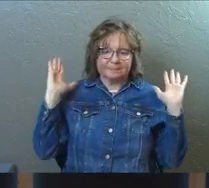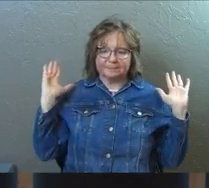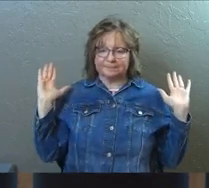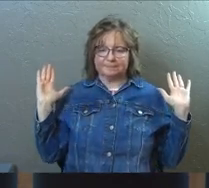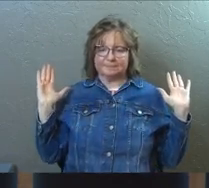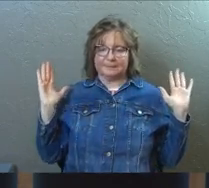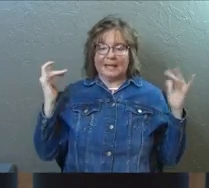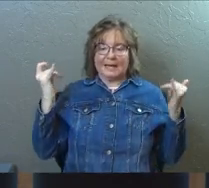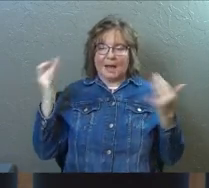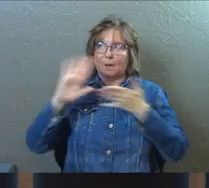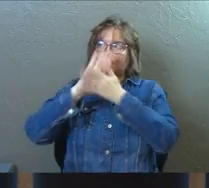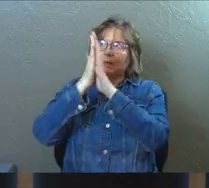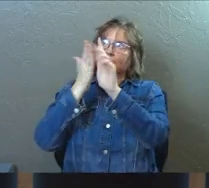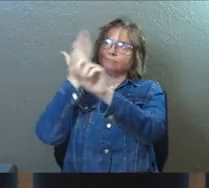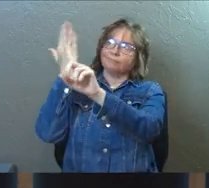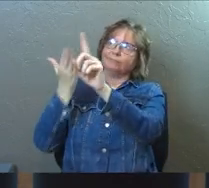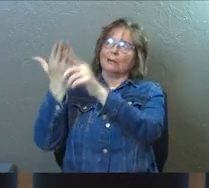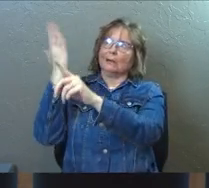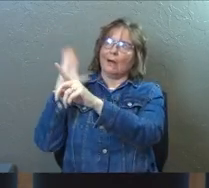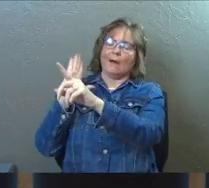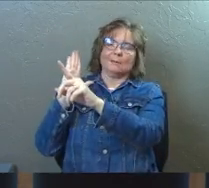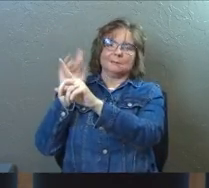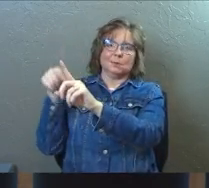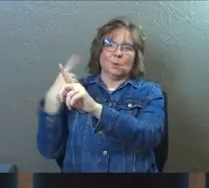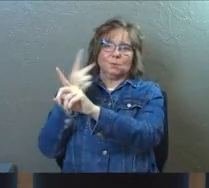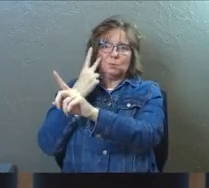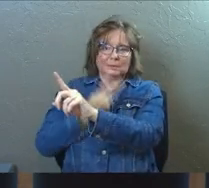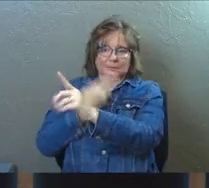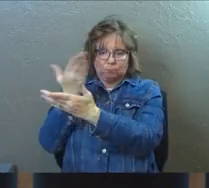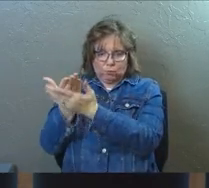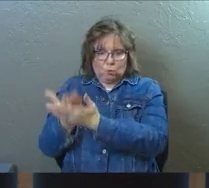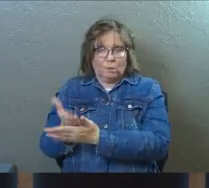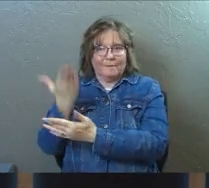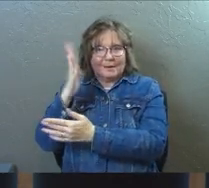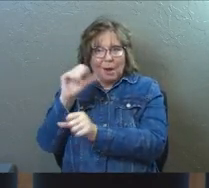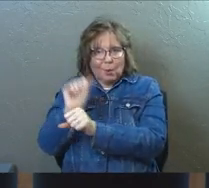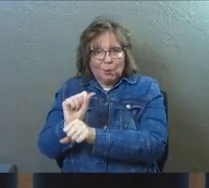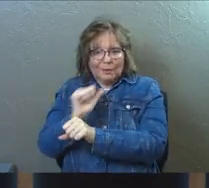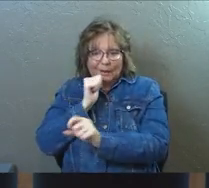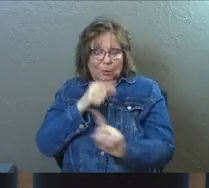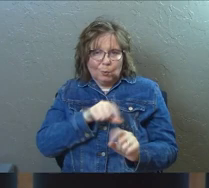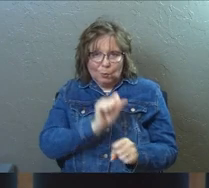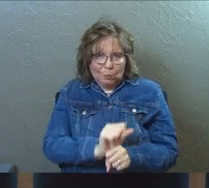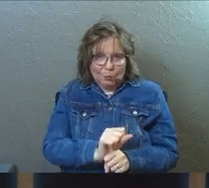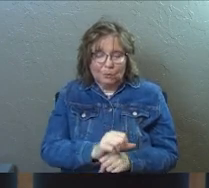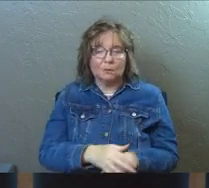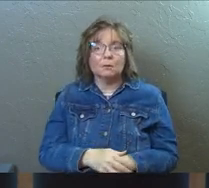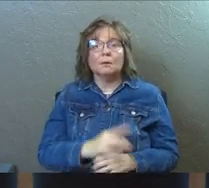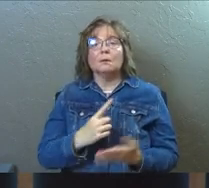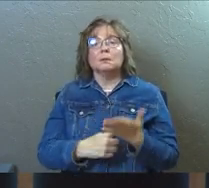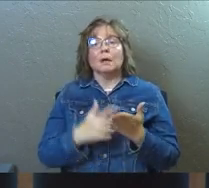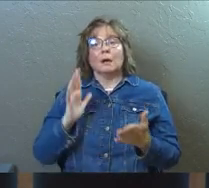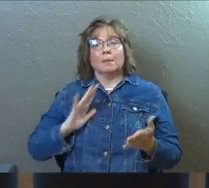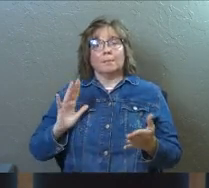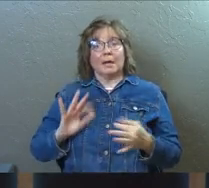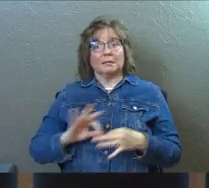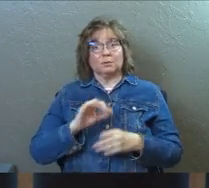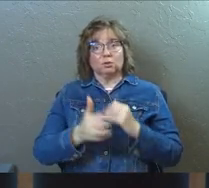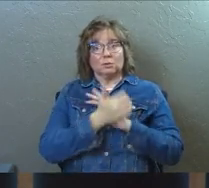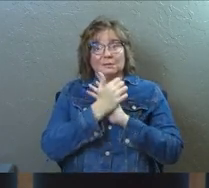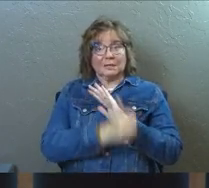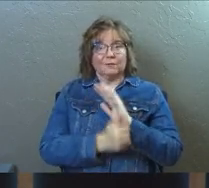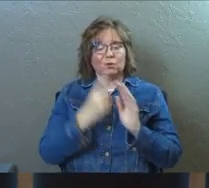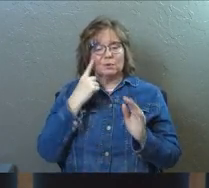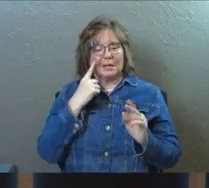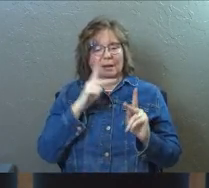It's God's fingerprints and it's his alone. It's weird. Sometimes in the past, spiritual gifts, you could tell the